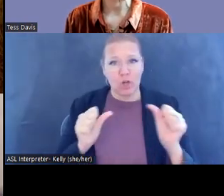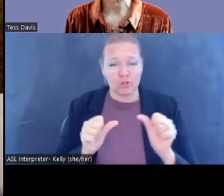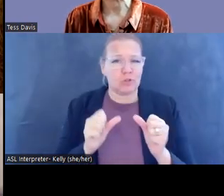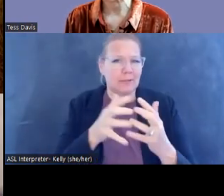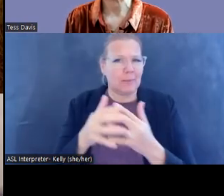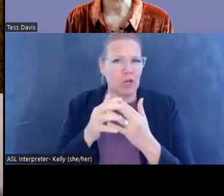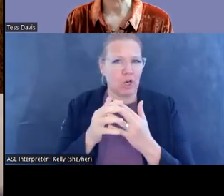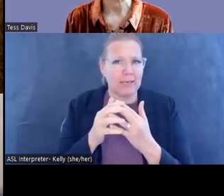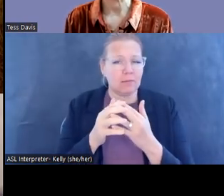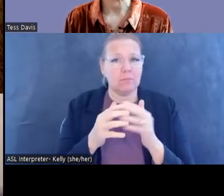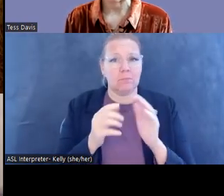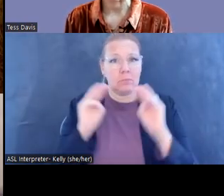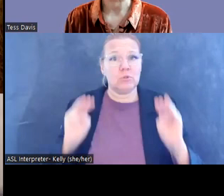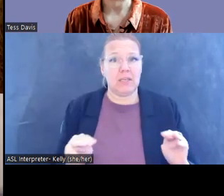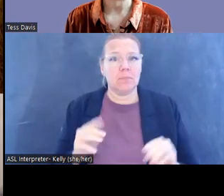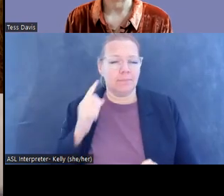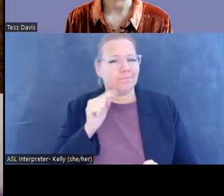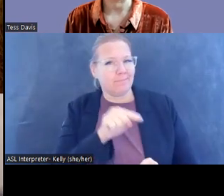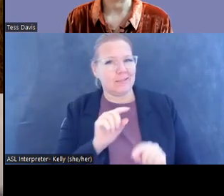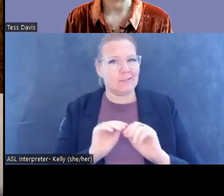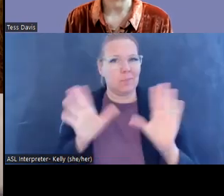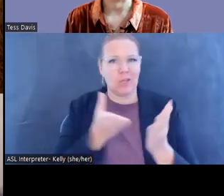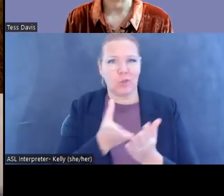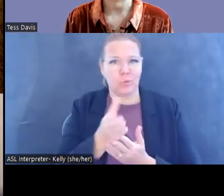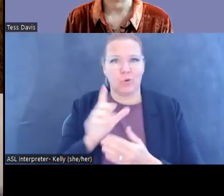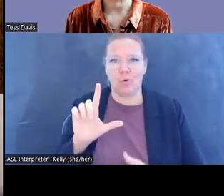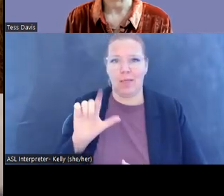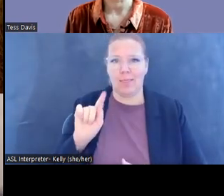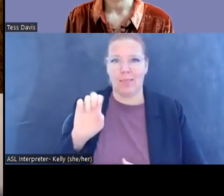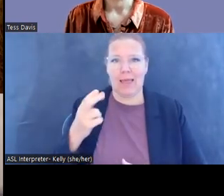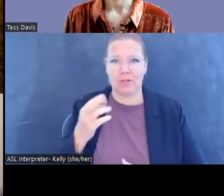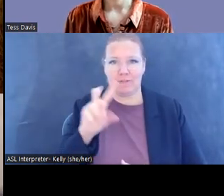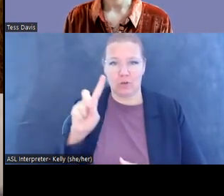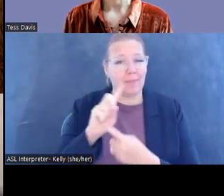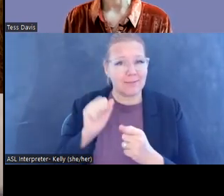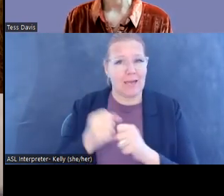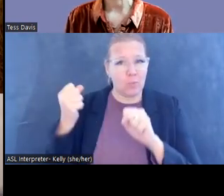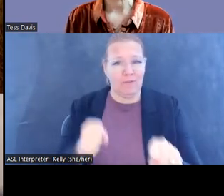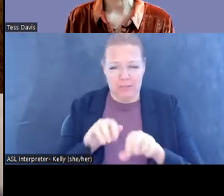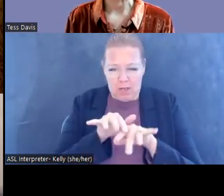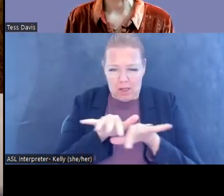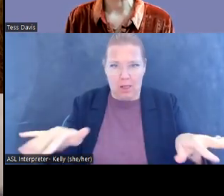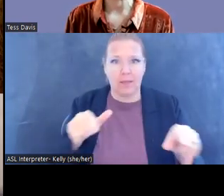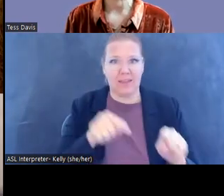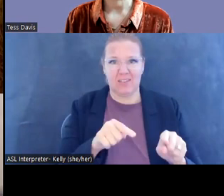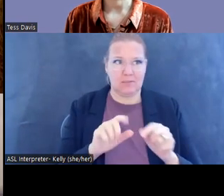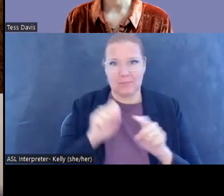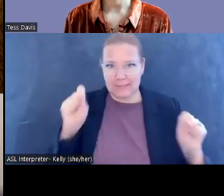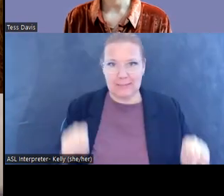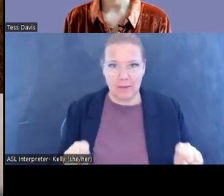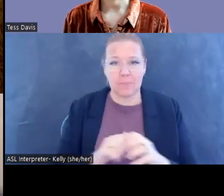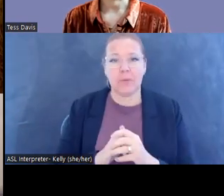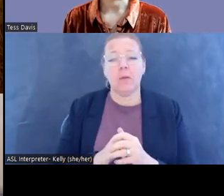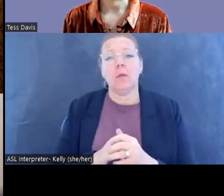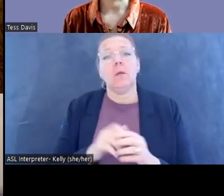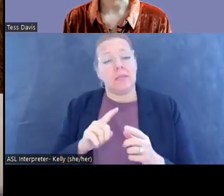are you have seen a piece that went through his hands. This is how prolific this network was. According to his criminal indictment, some formerly